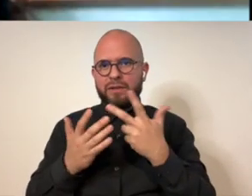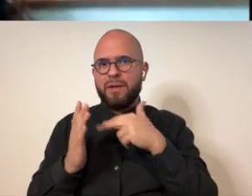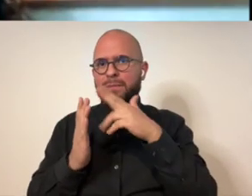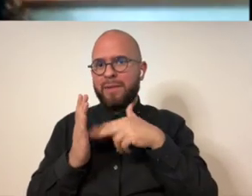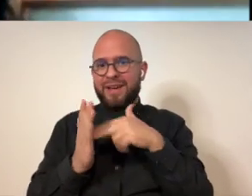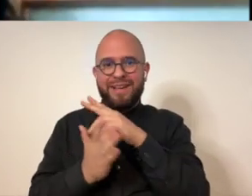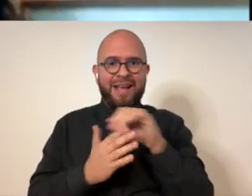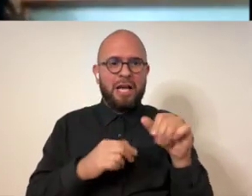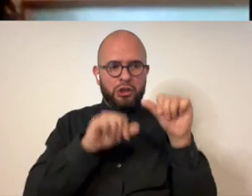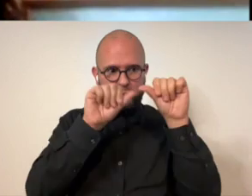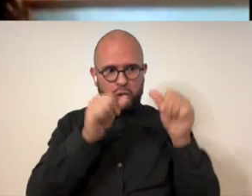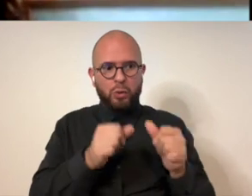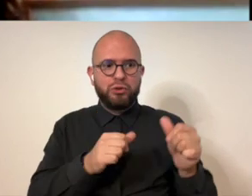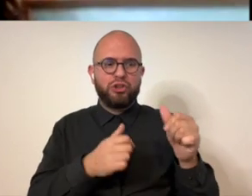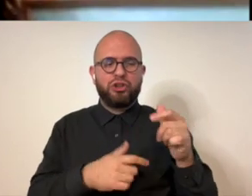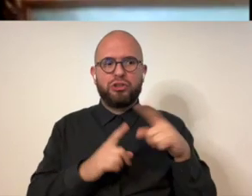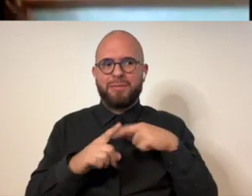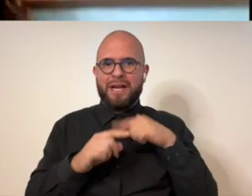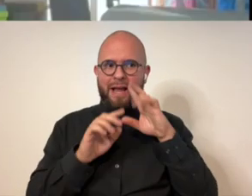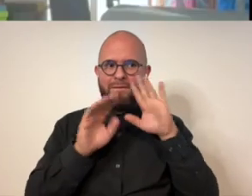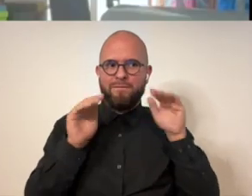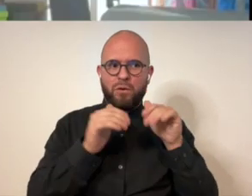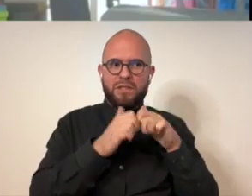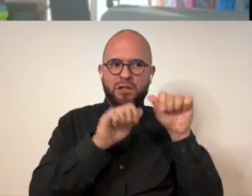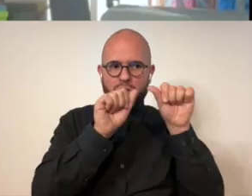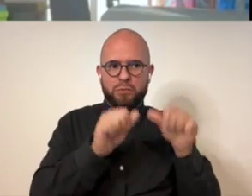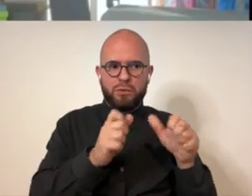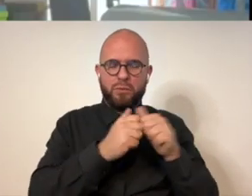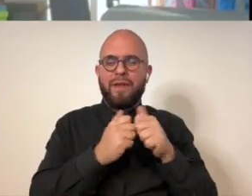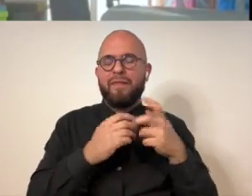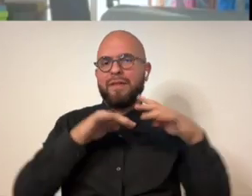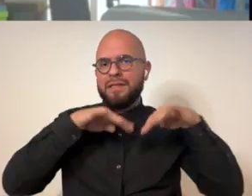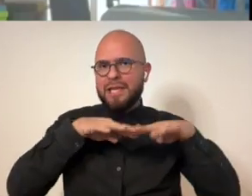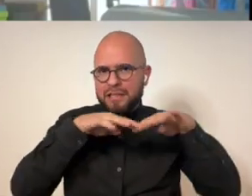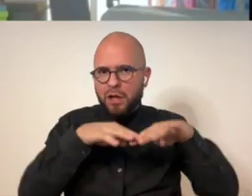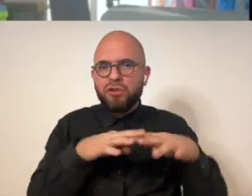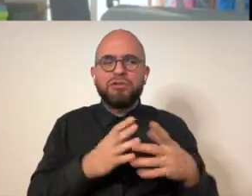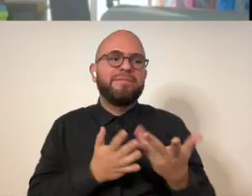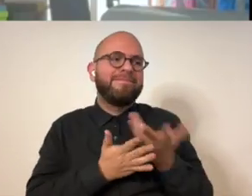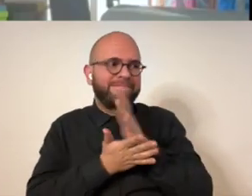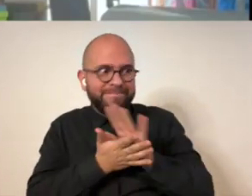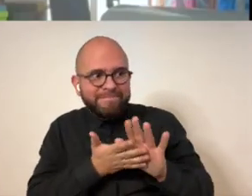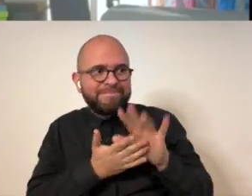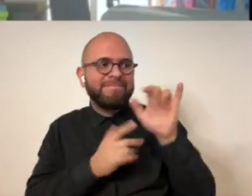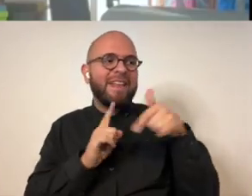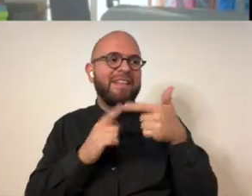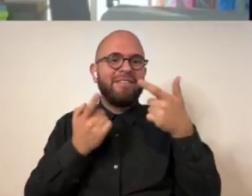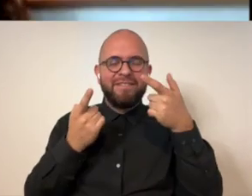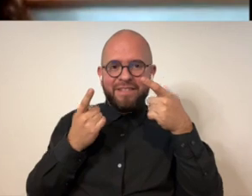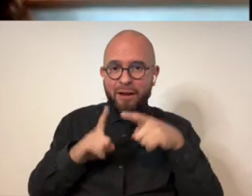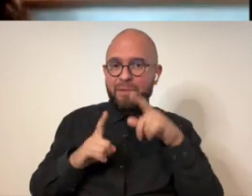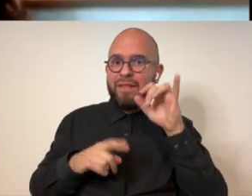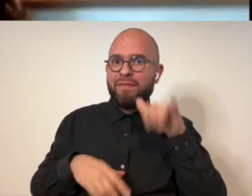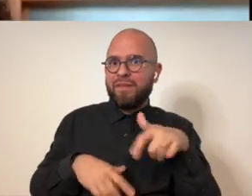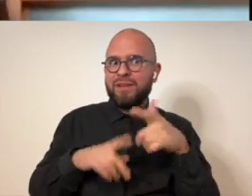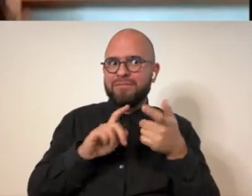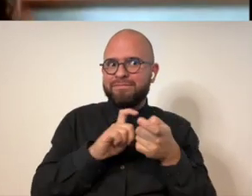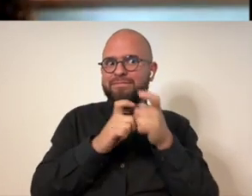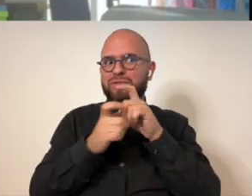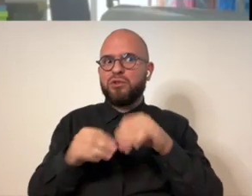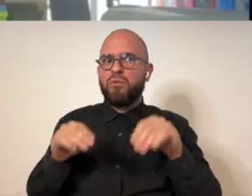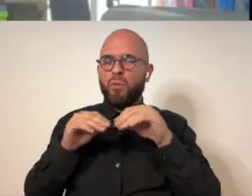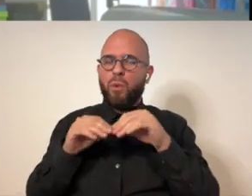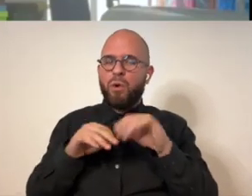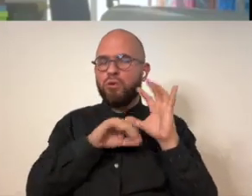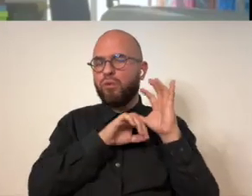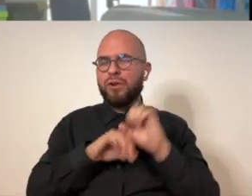so i did a combination of painting and sculpture but i focused on sculpture with textiles nice and that